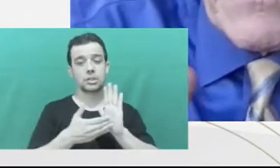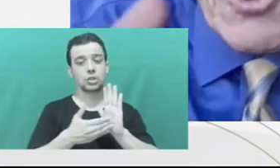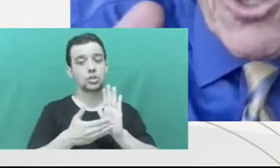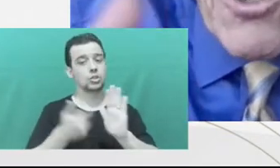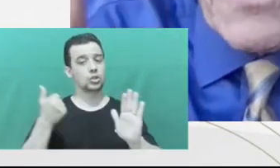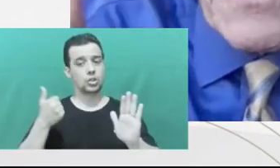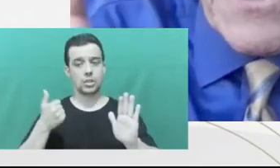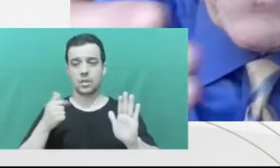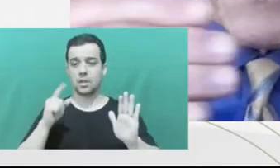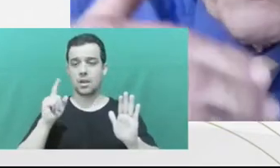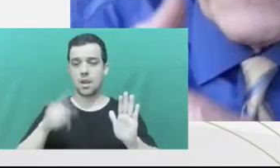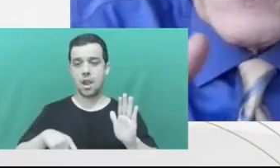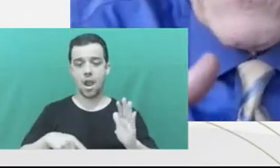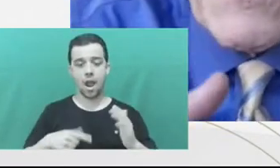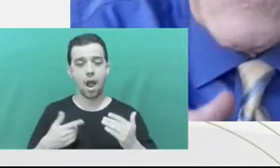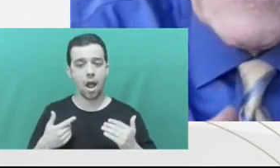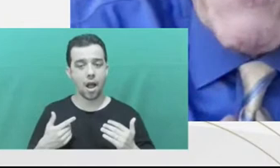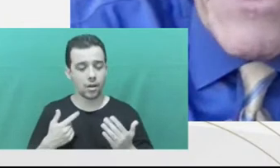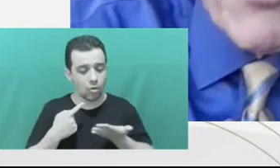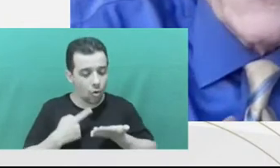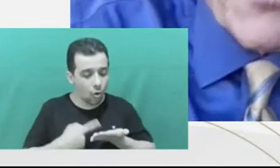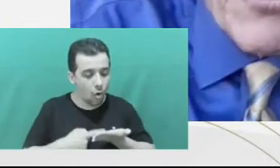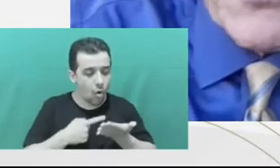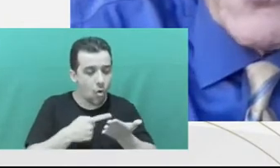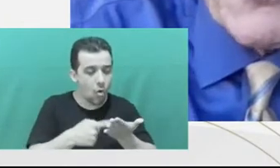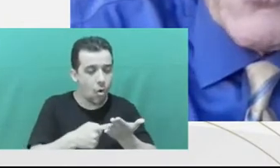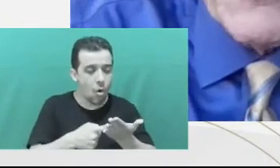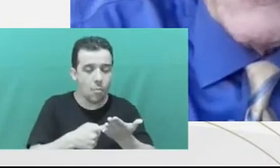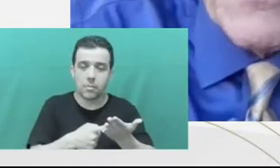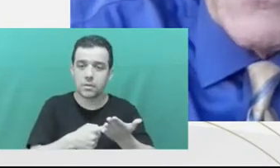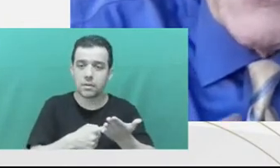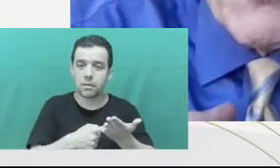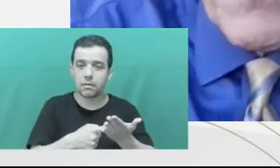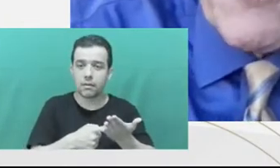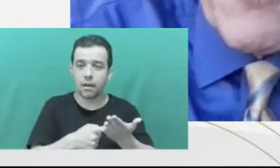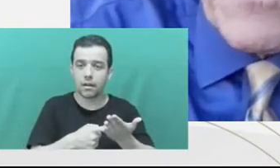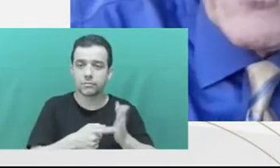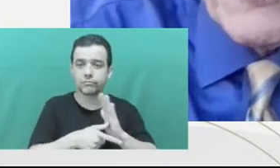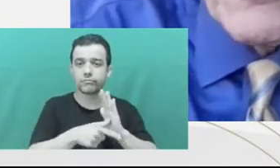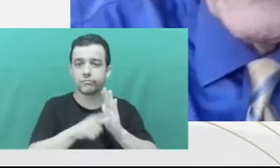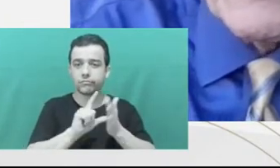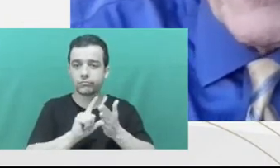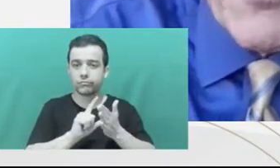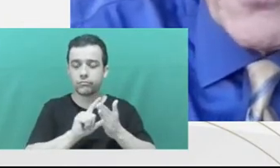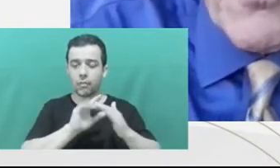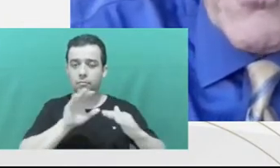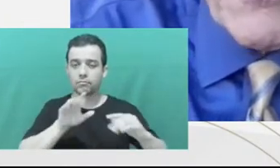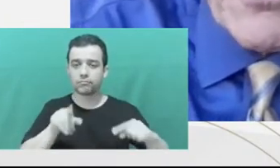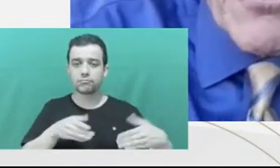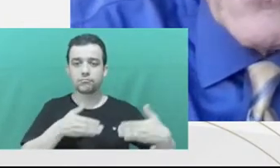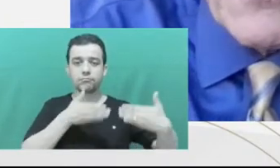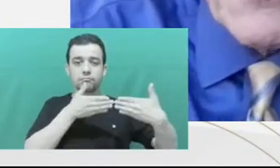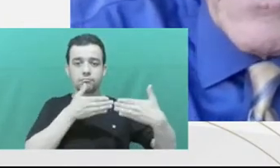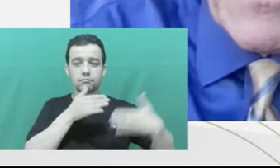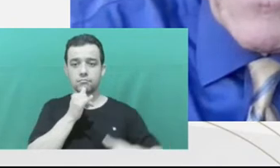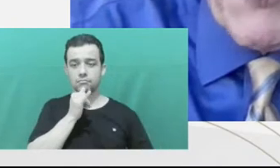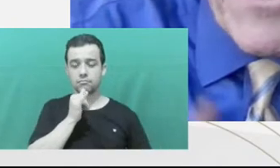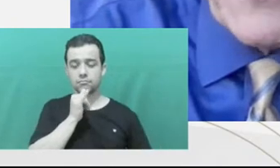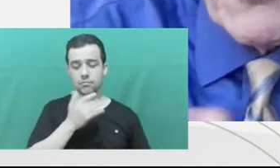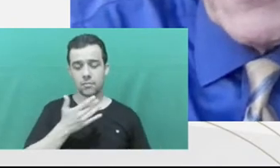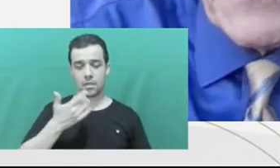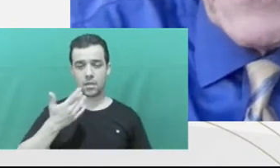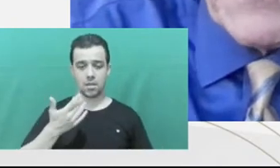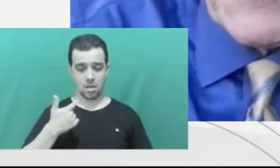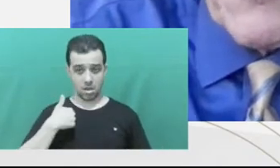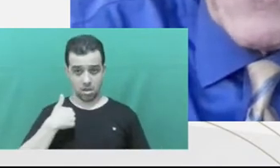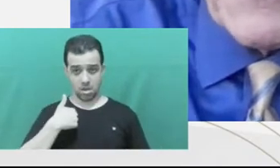is charged and the defendant's spouse is also charged, or the defendant's children also are charged, and